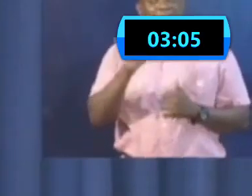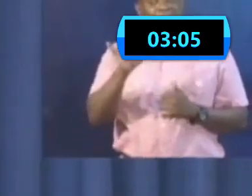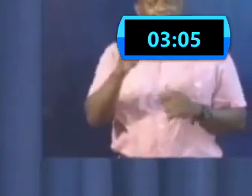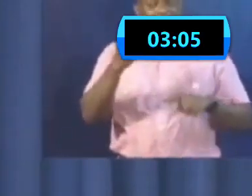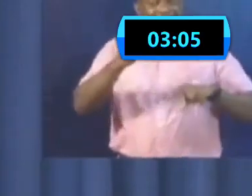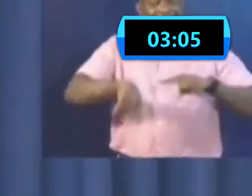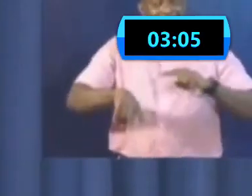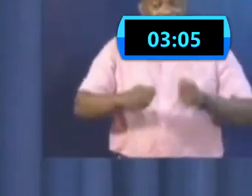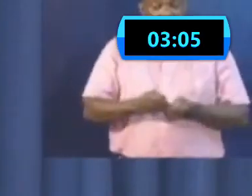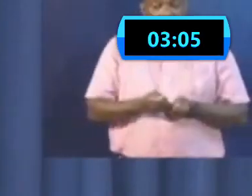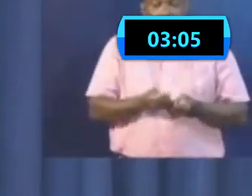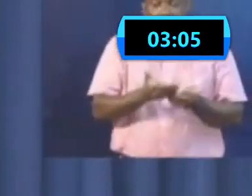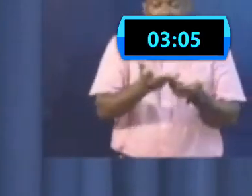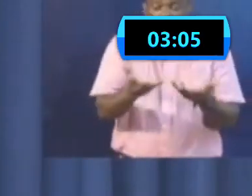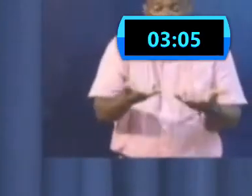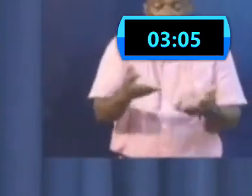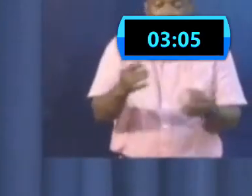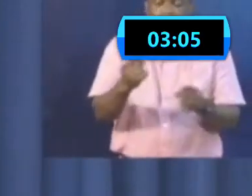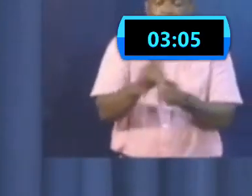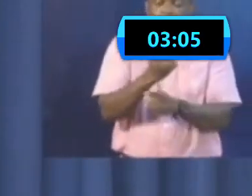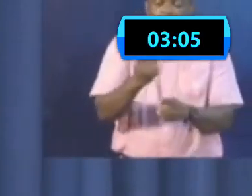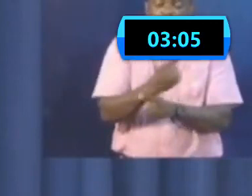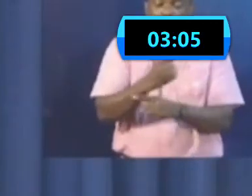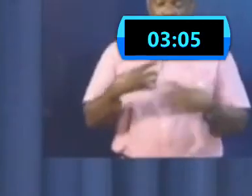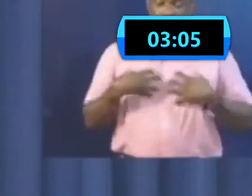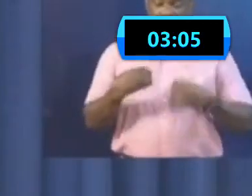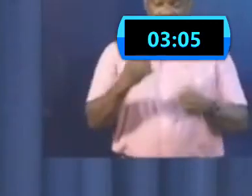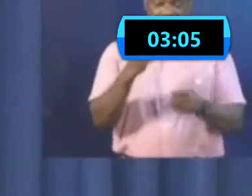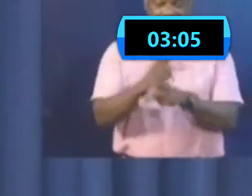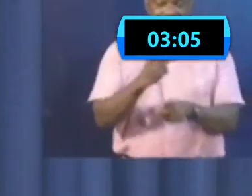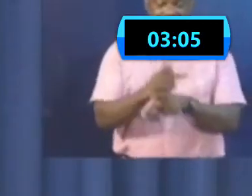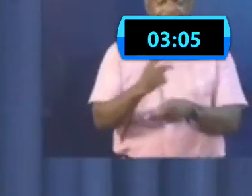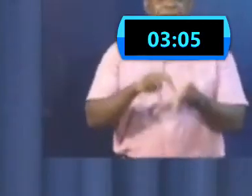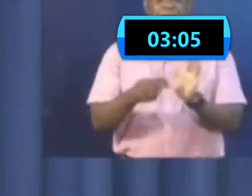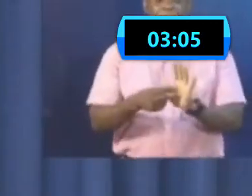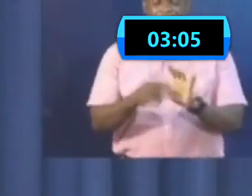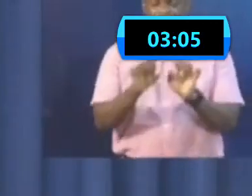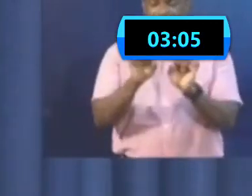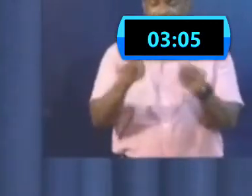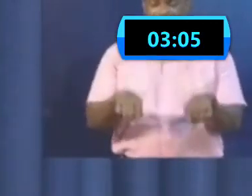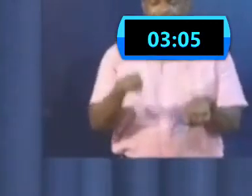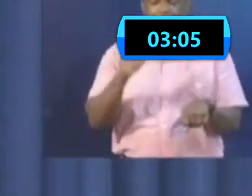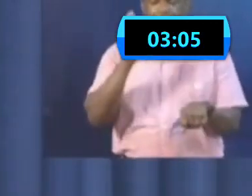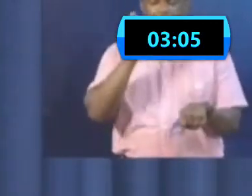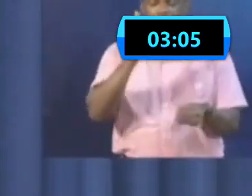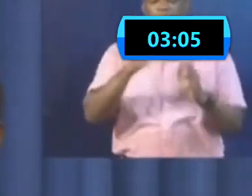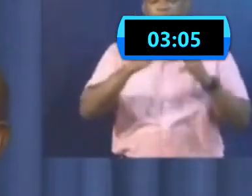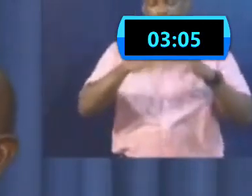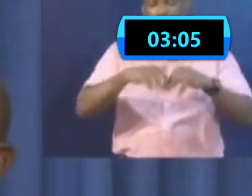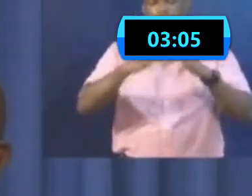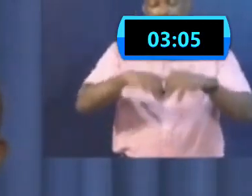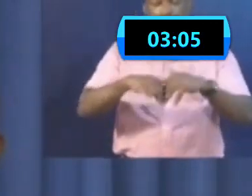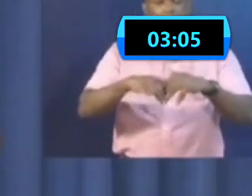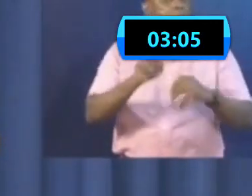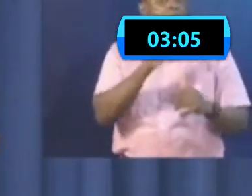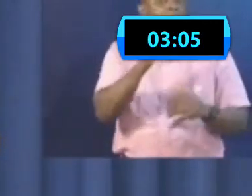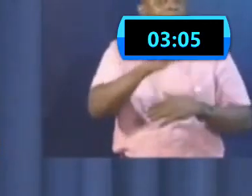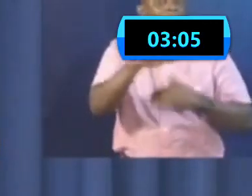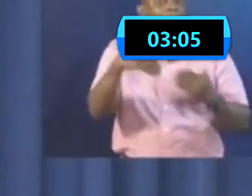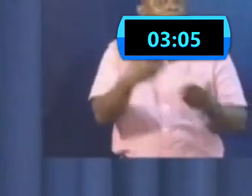to those who need it. It is not everybody who tests positive need healthcare.